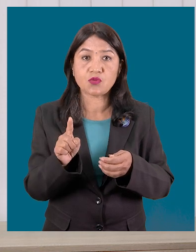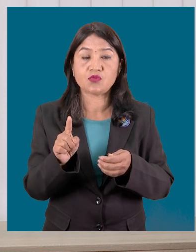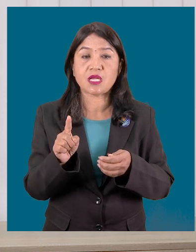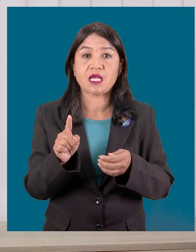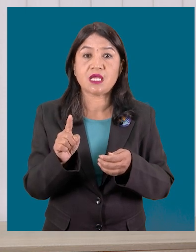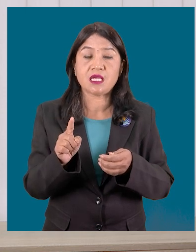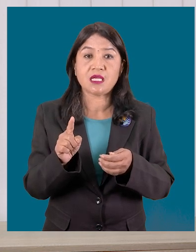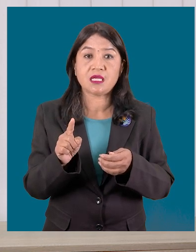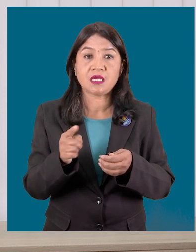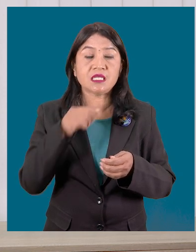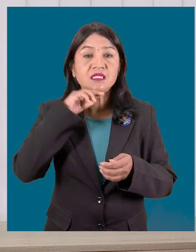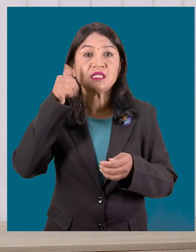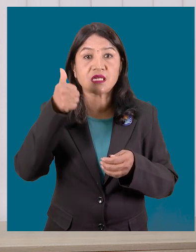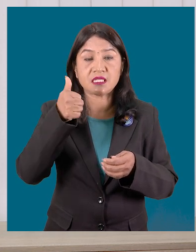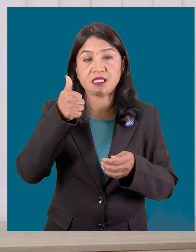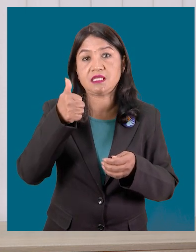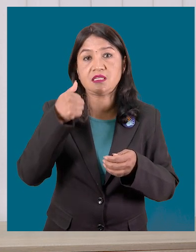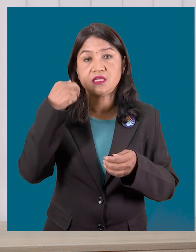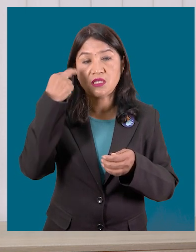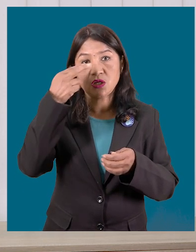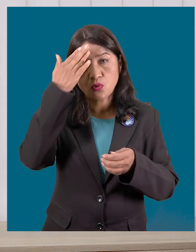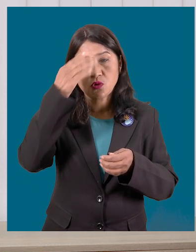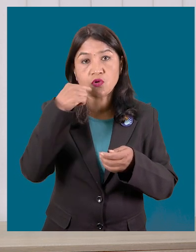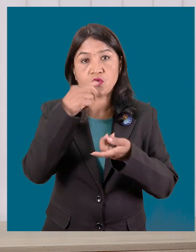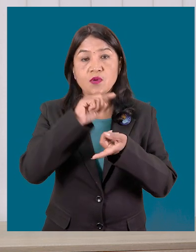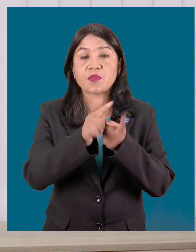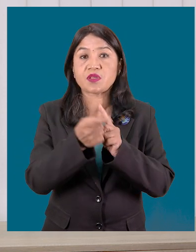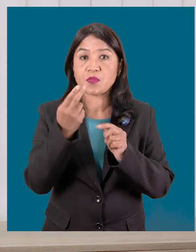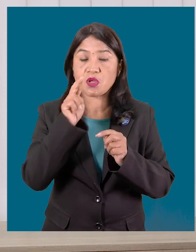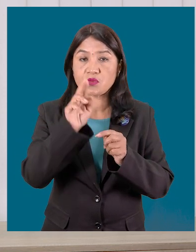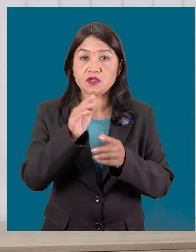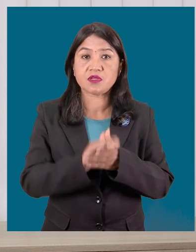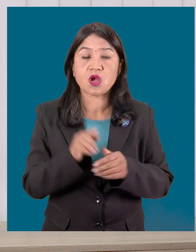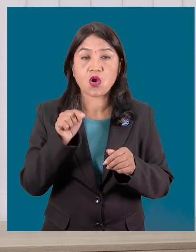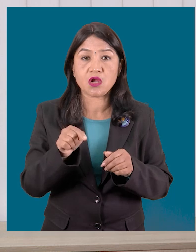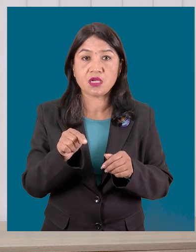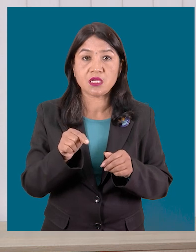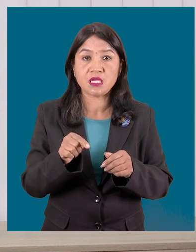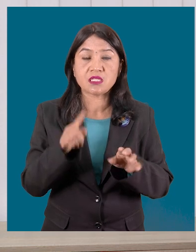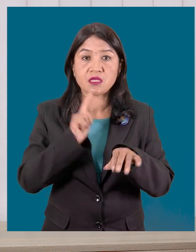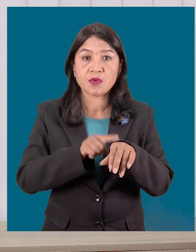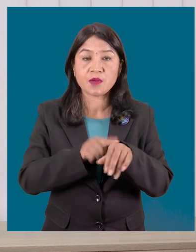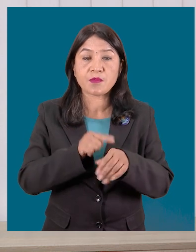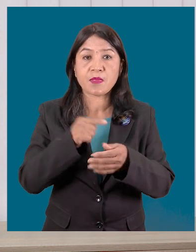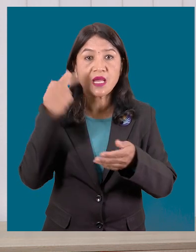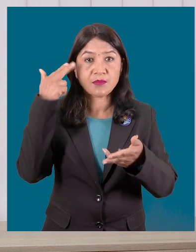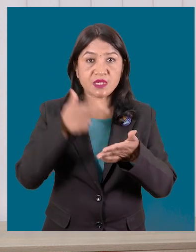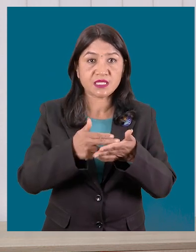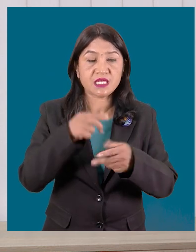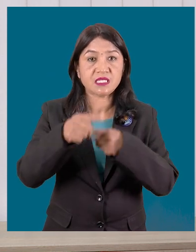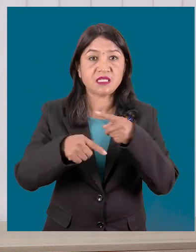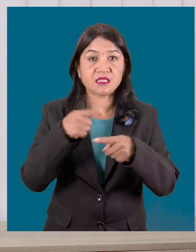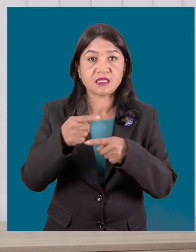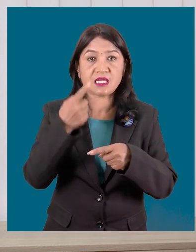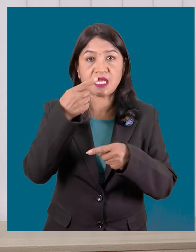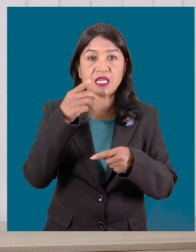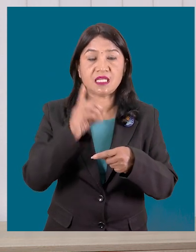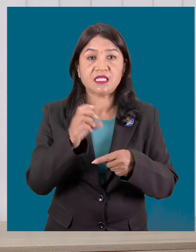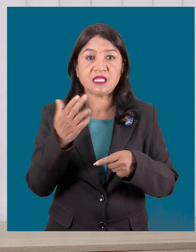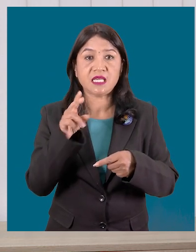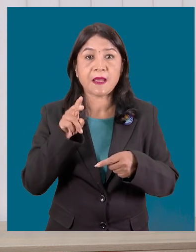into a manageable chronic condition. Today, early diagnosis and consistent